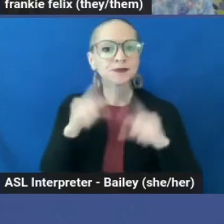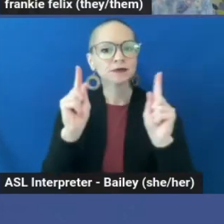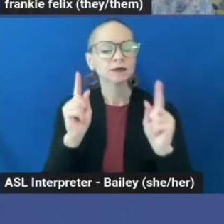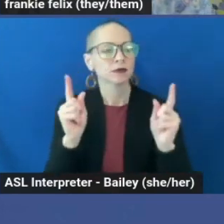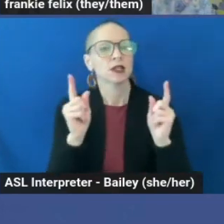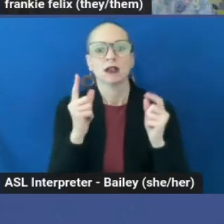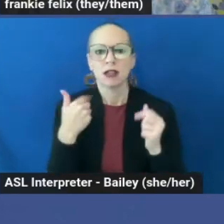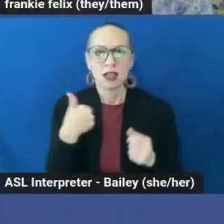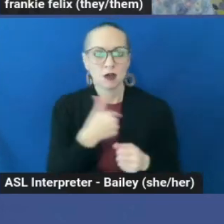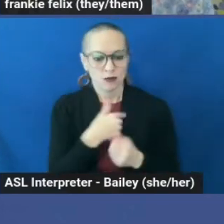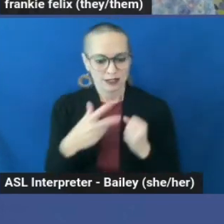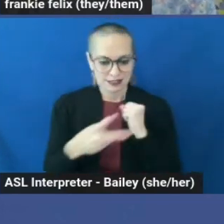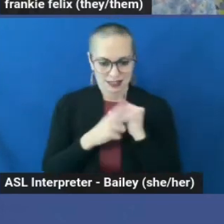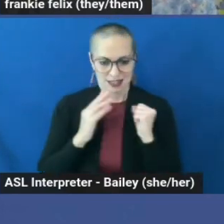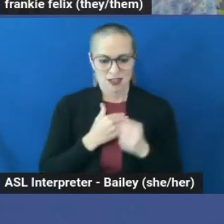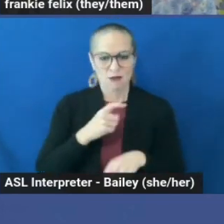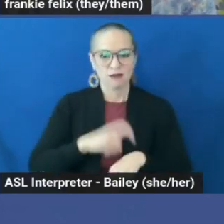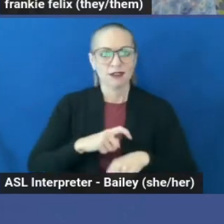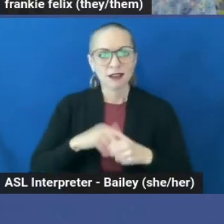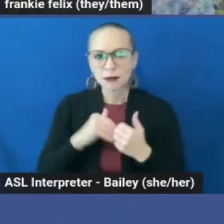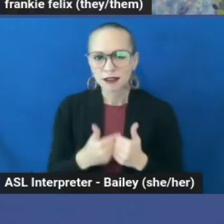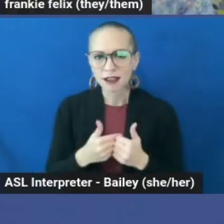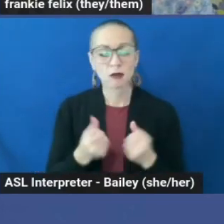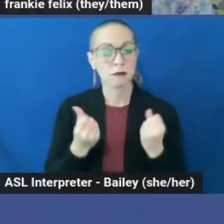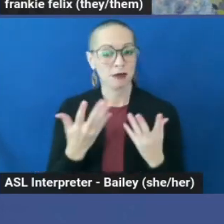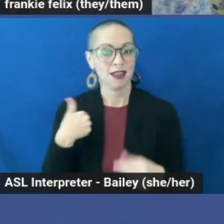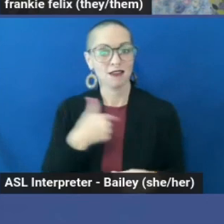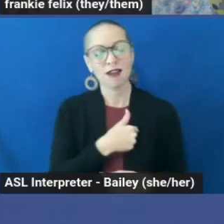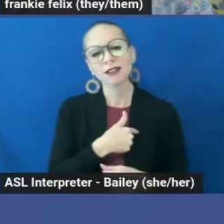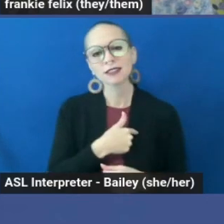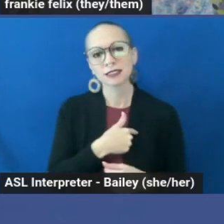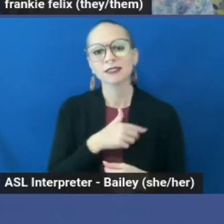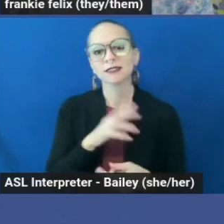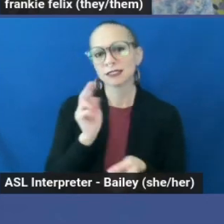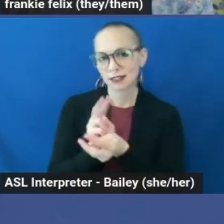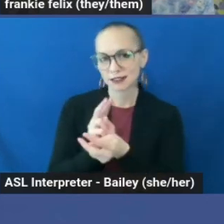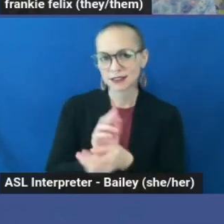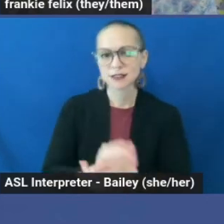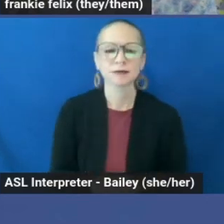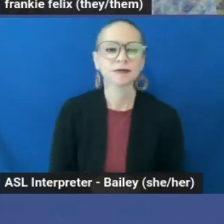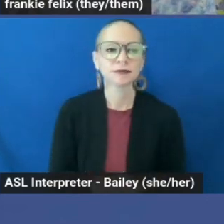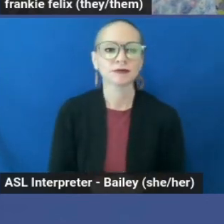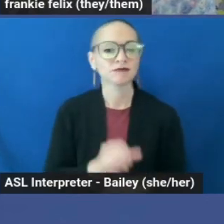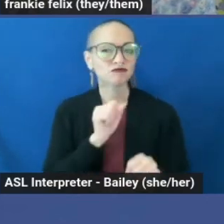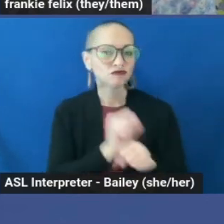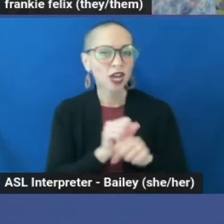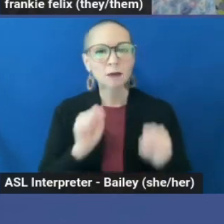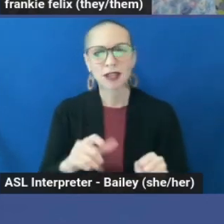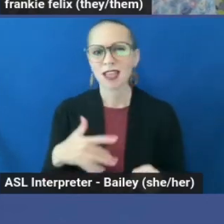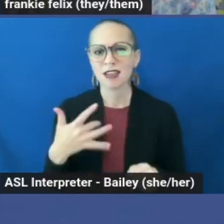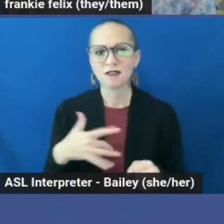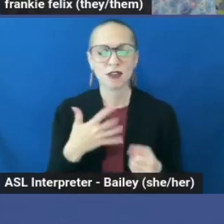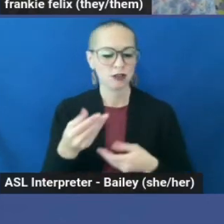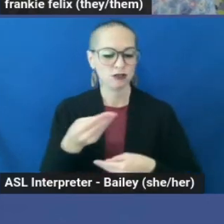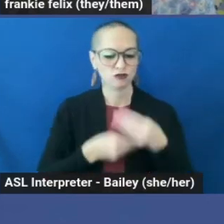autonomy as possible? For many of us, the answer is sex. Jobs can feel like you're trading ownership of a large part of your